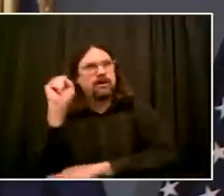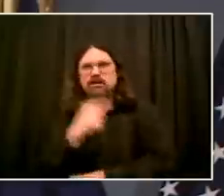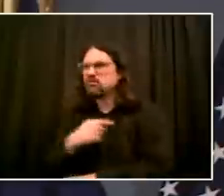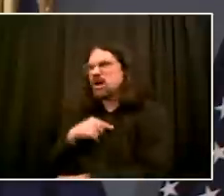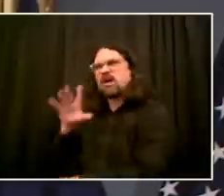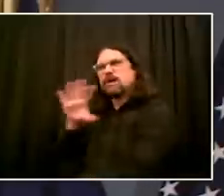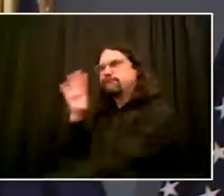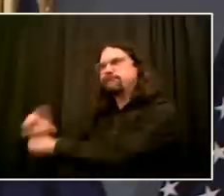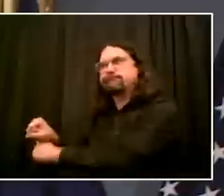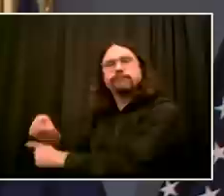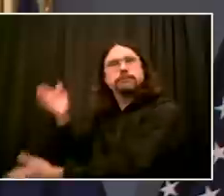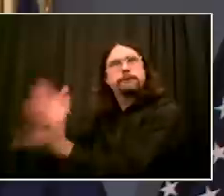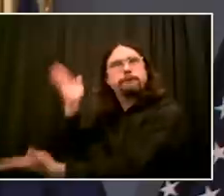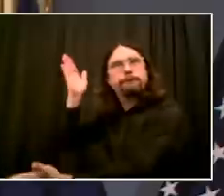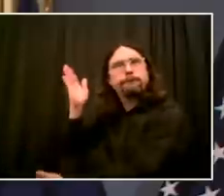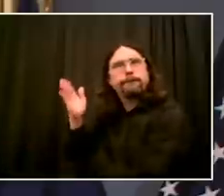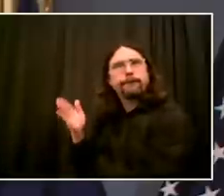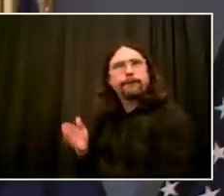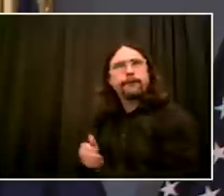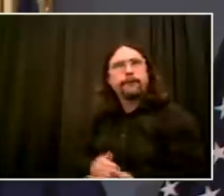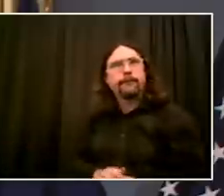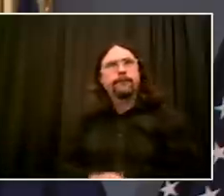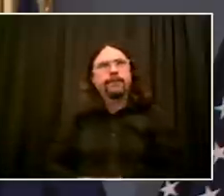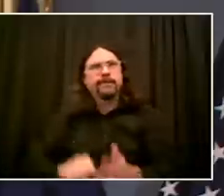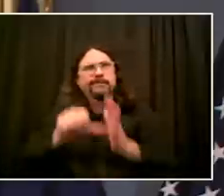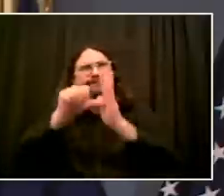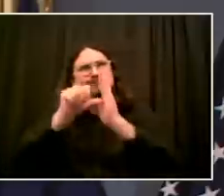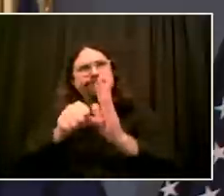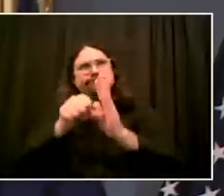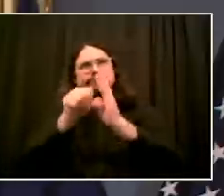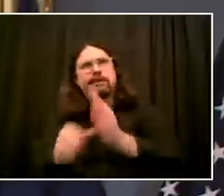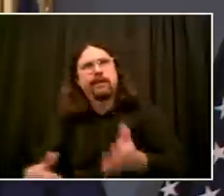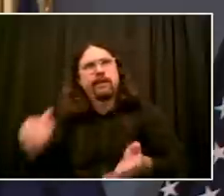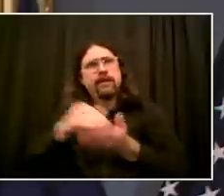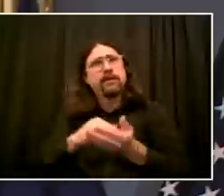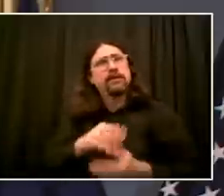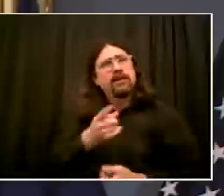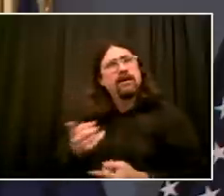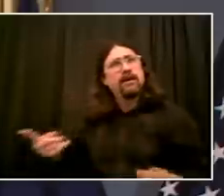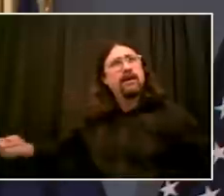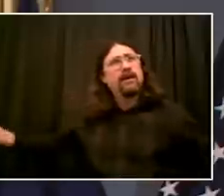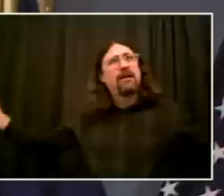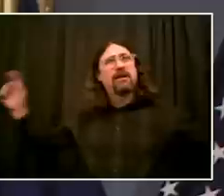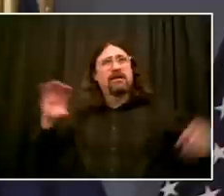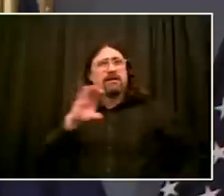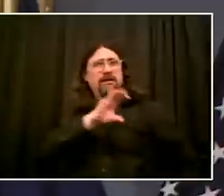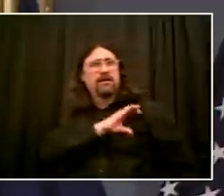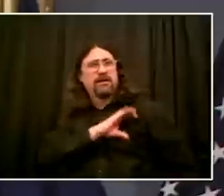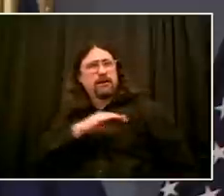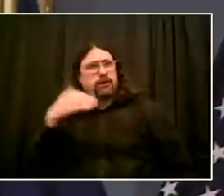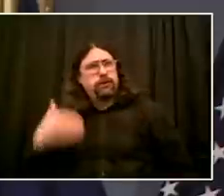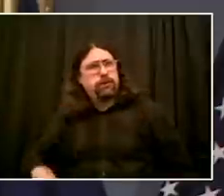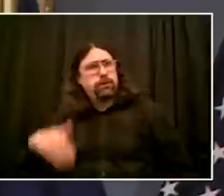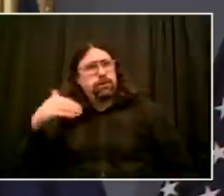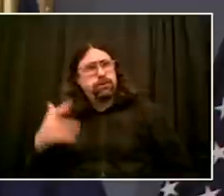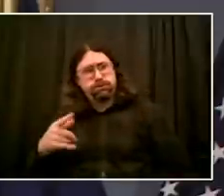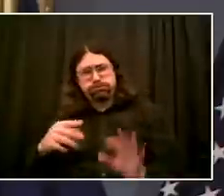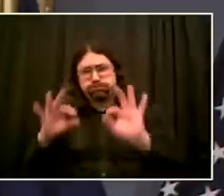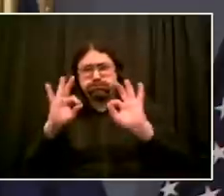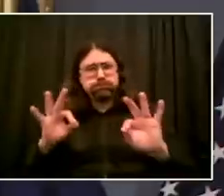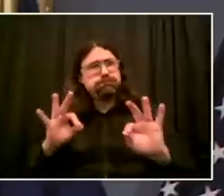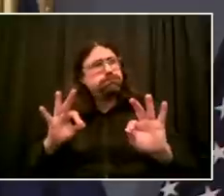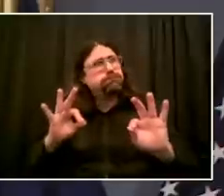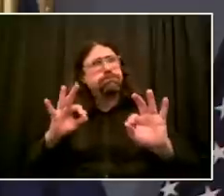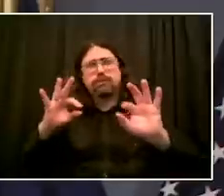I'm sorry, I'm not going to miss that or fail to acknowledge that. We must make change in New York City, period. We must make profound